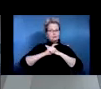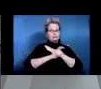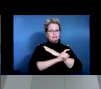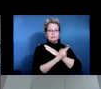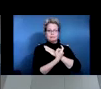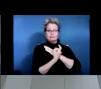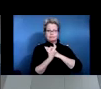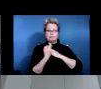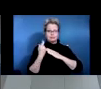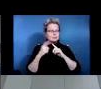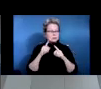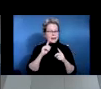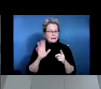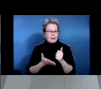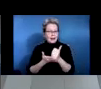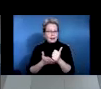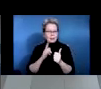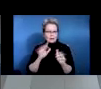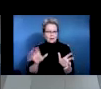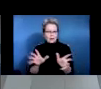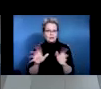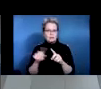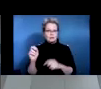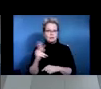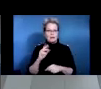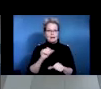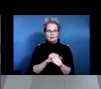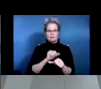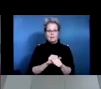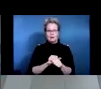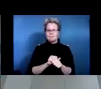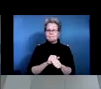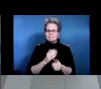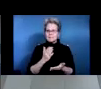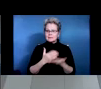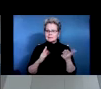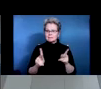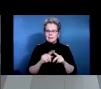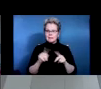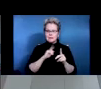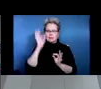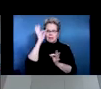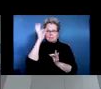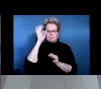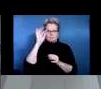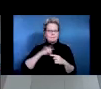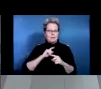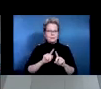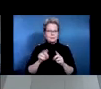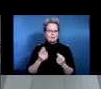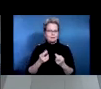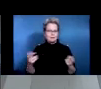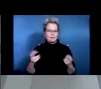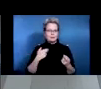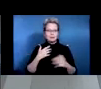um, the community. And they were not aware of this particular resource. So that ability to be present and aware of what the